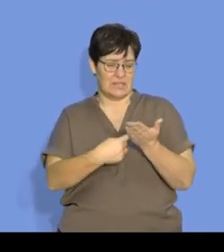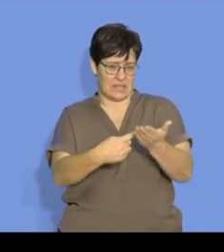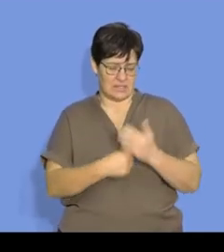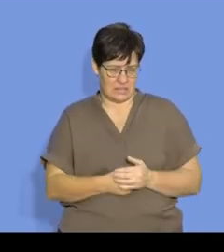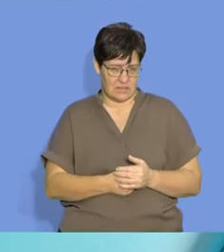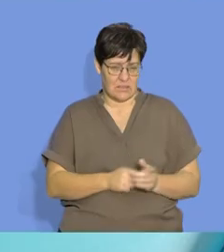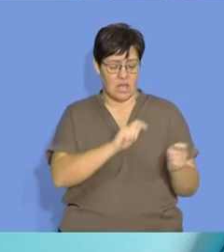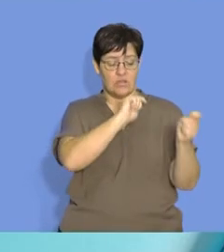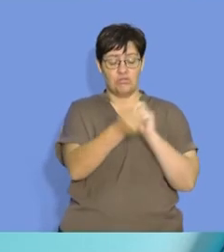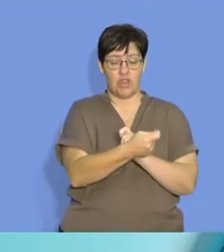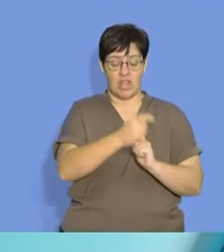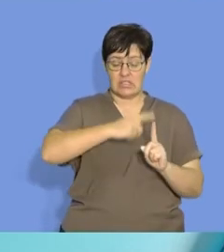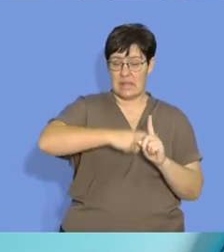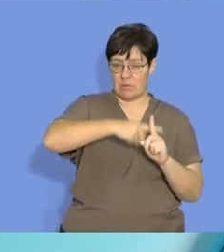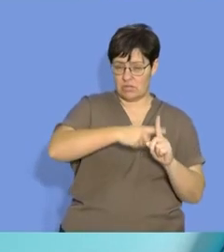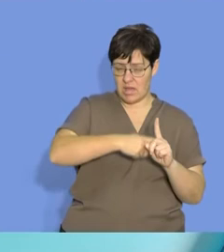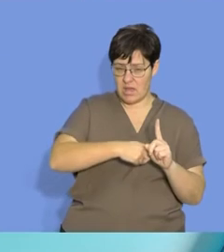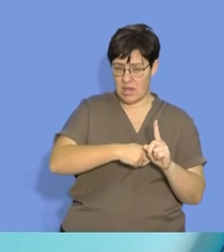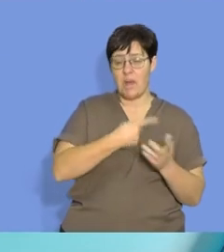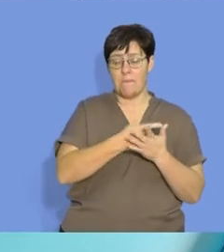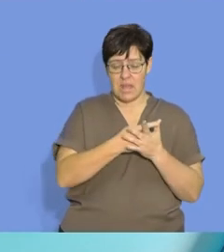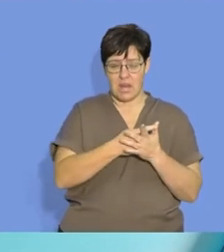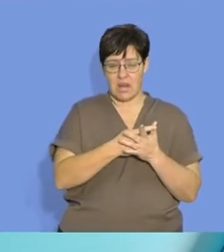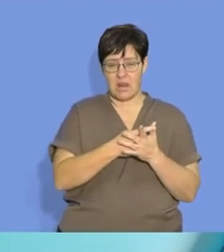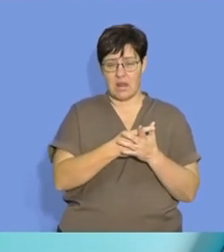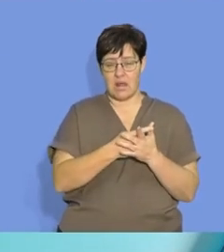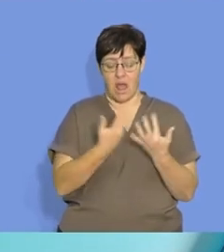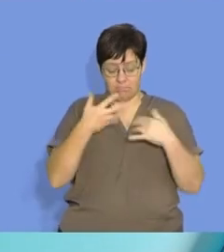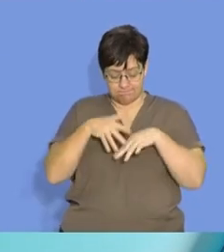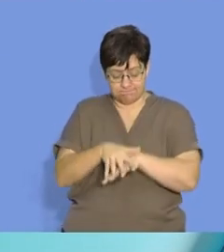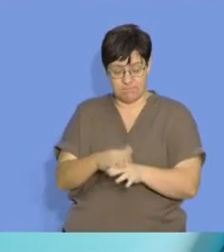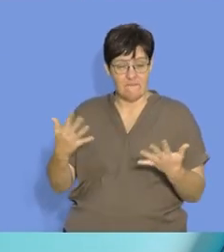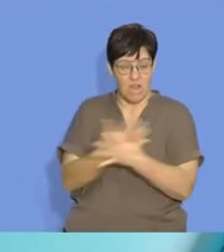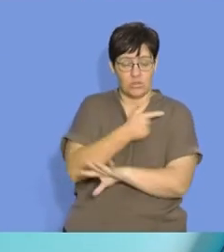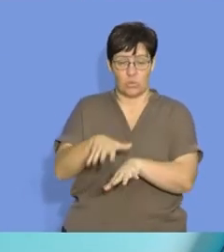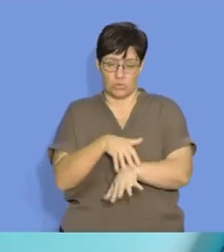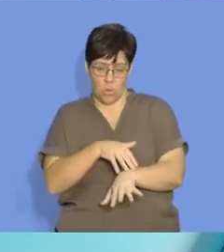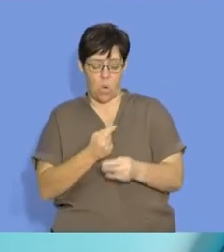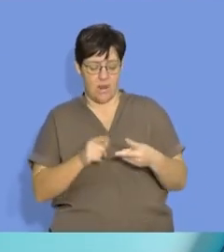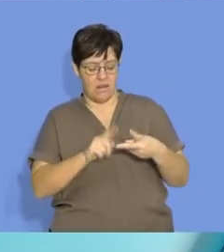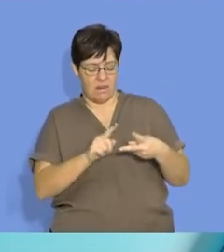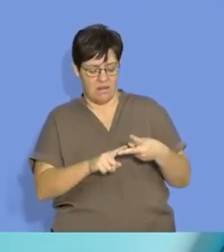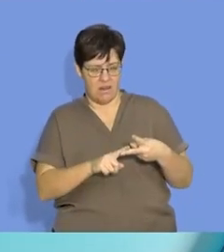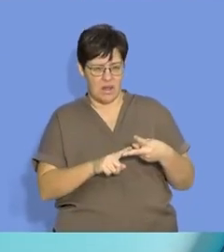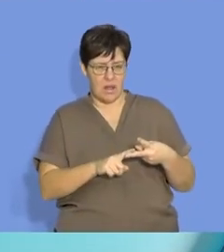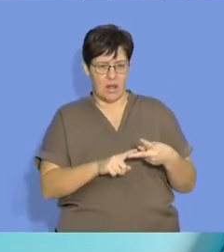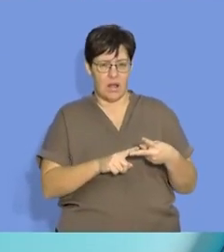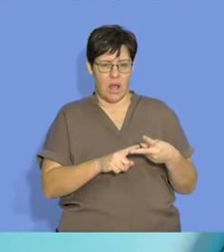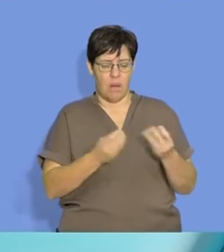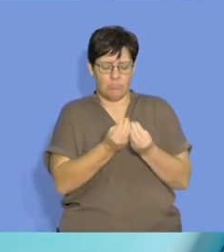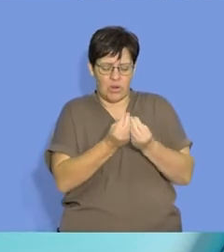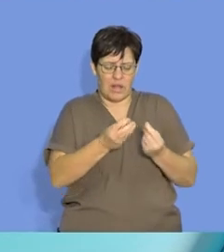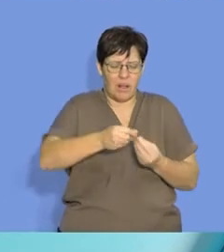spoke about. A change in temperature can alter the rate of reaction, or it can influence it, and surface area,